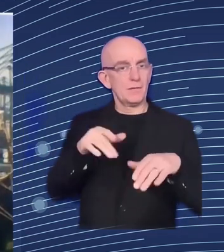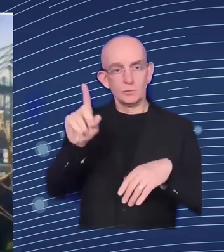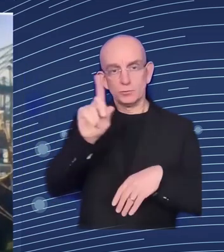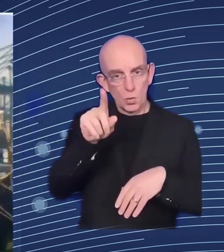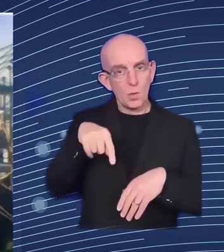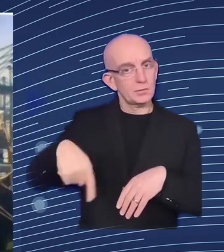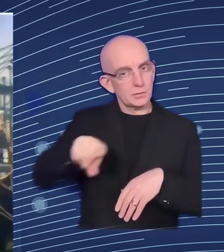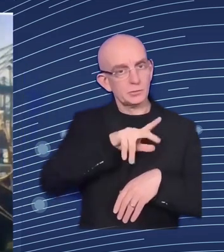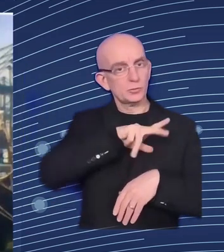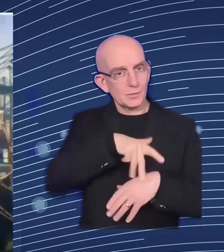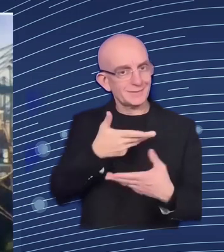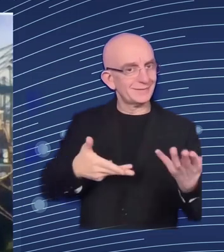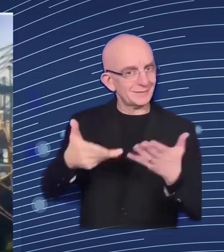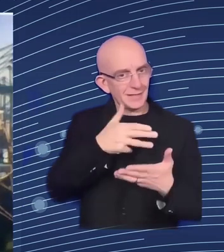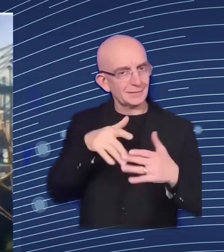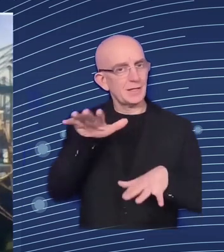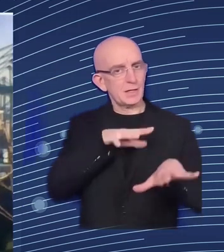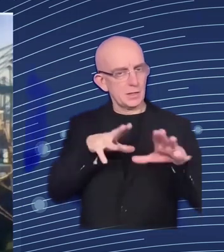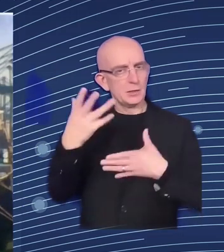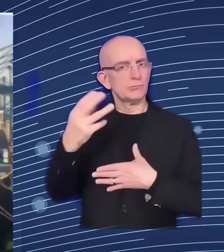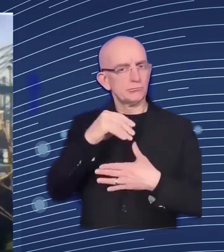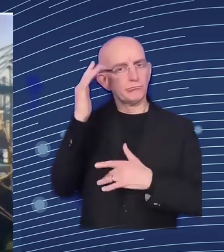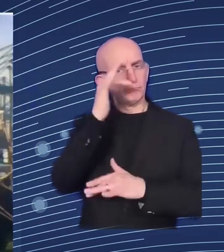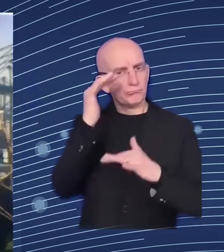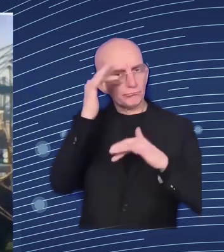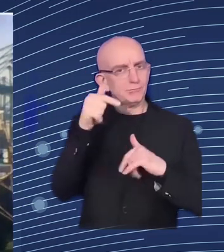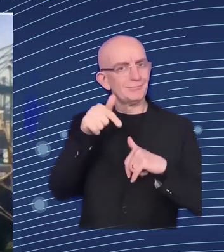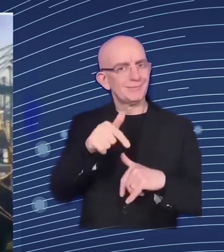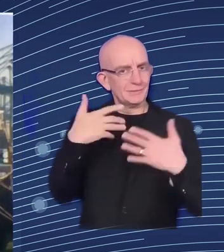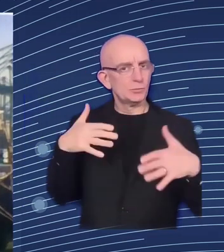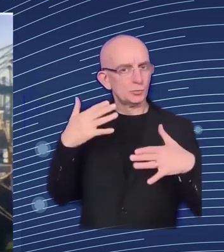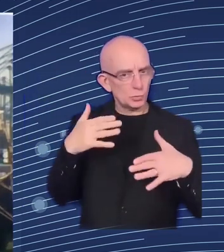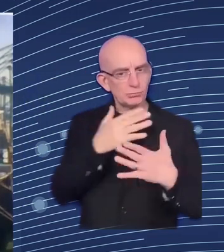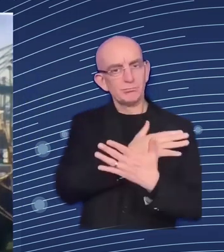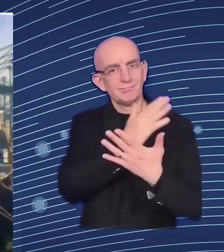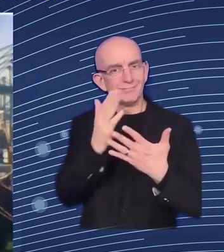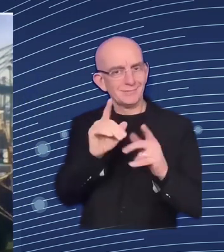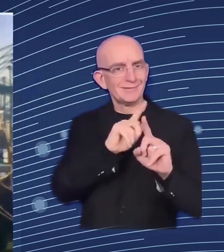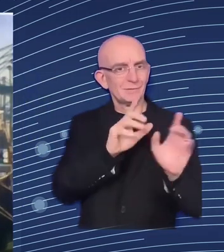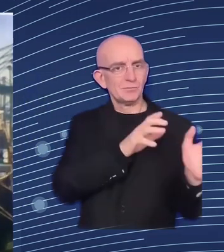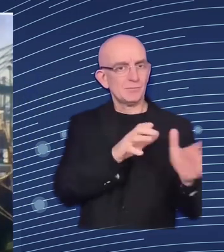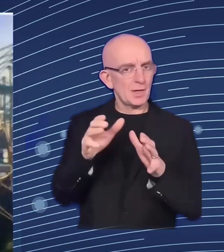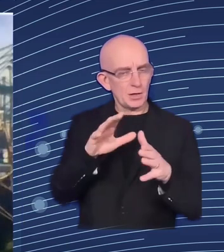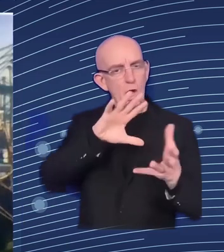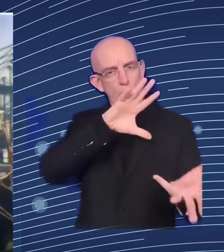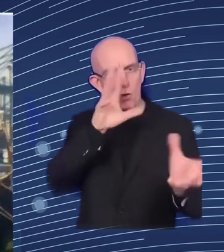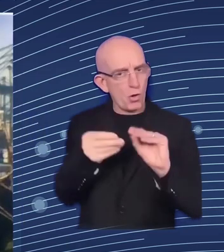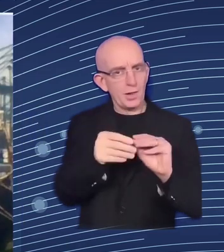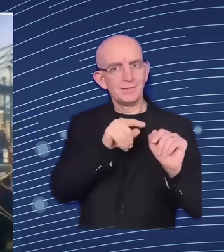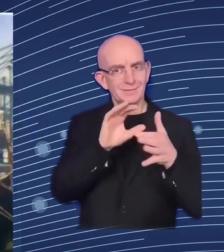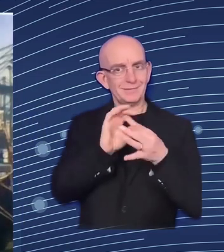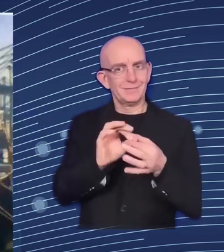everything linked to the the human dimension you can say and the the social aspects and i think um